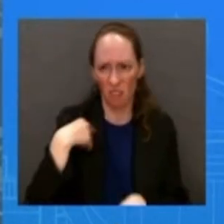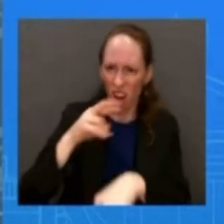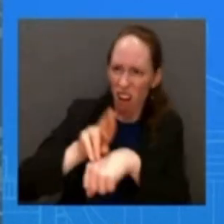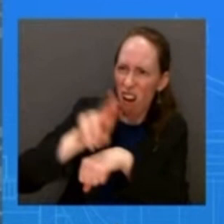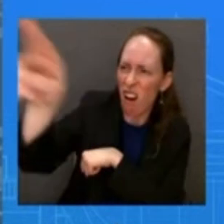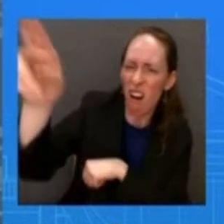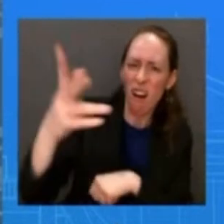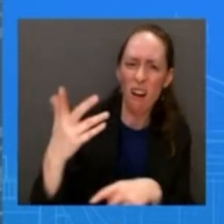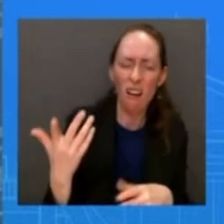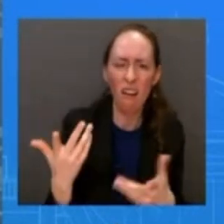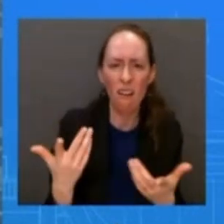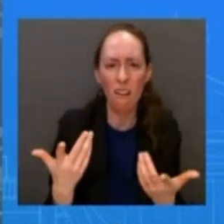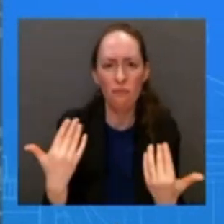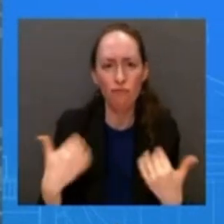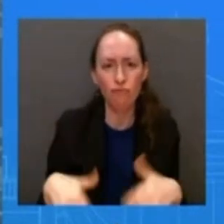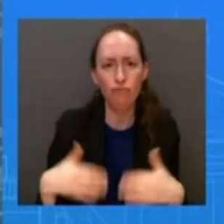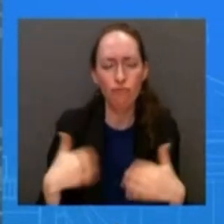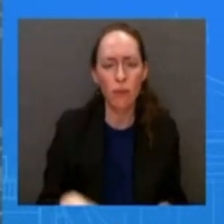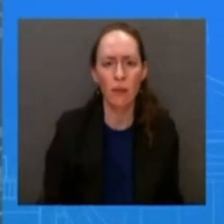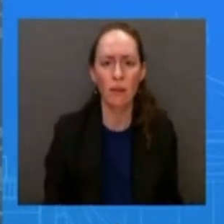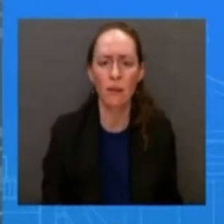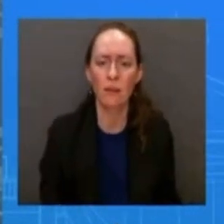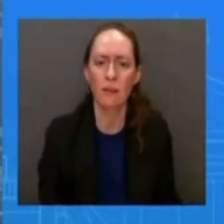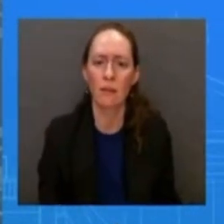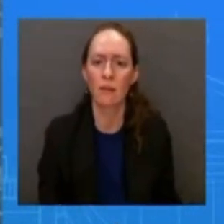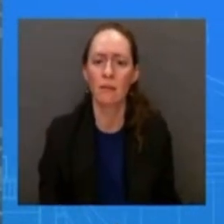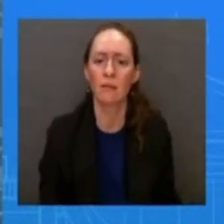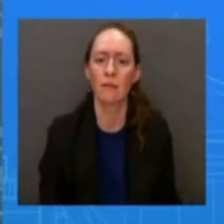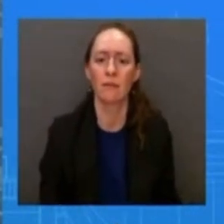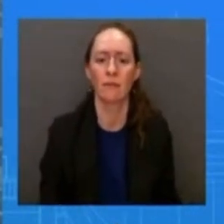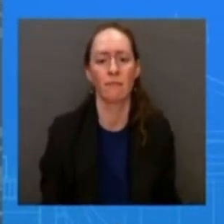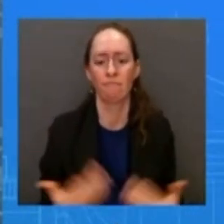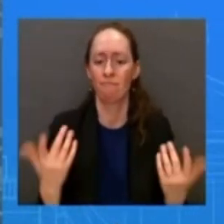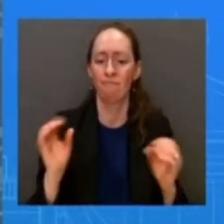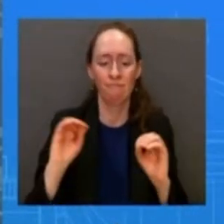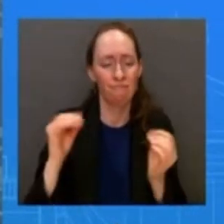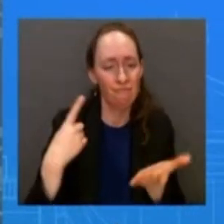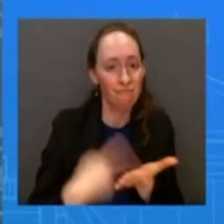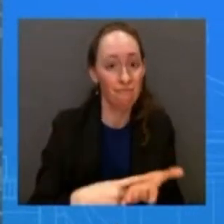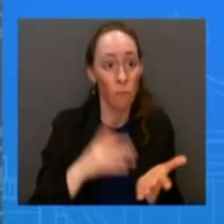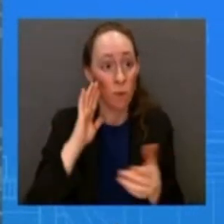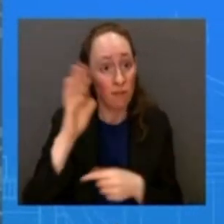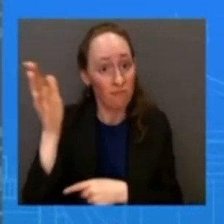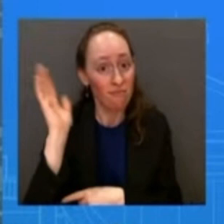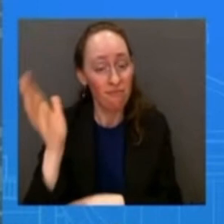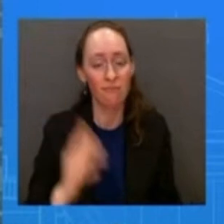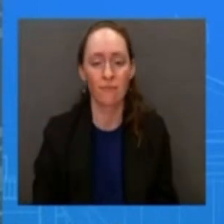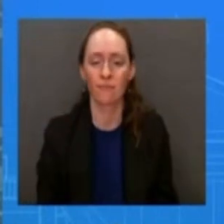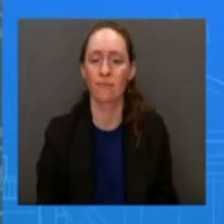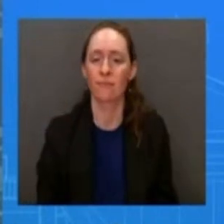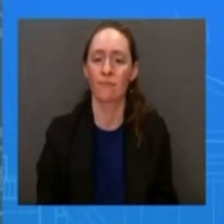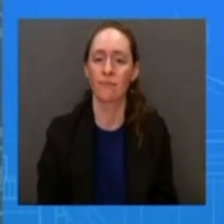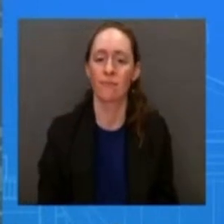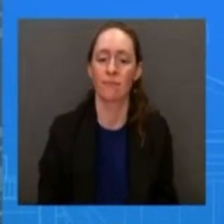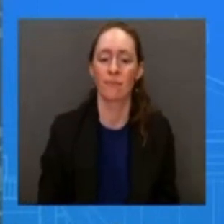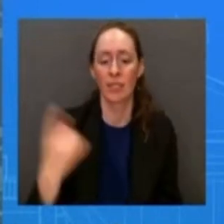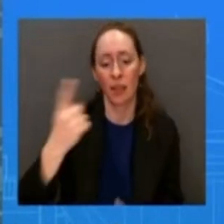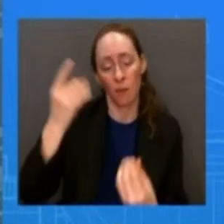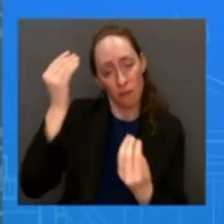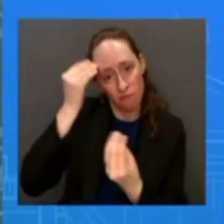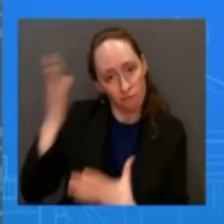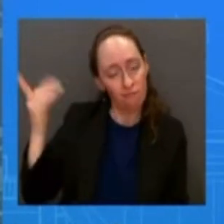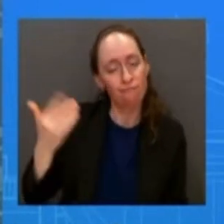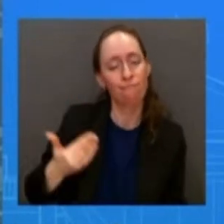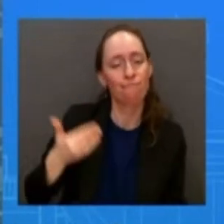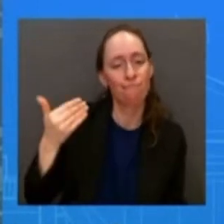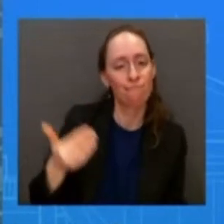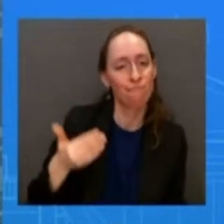is the president takes this very seriously he's been briefed multiple times on a regular basis about uh about what about